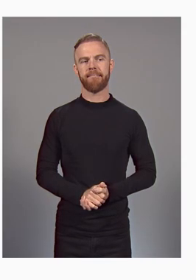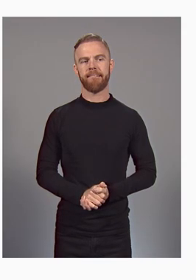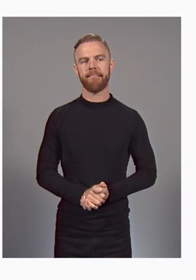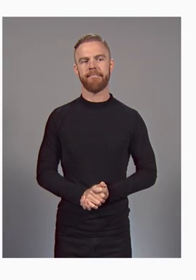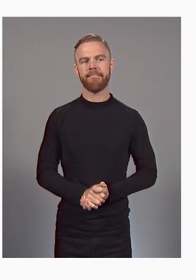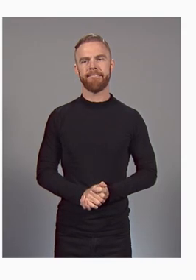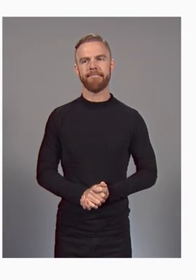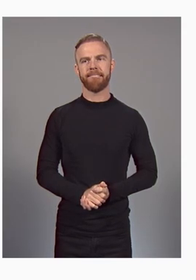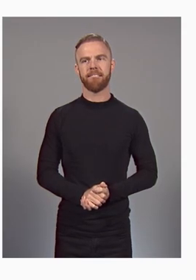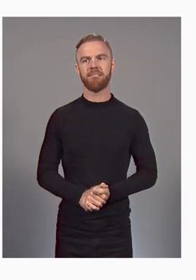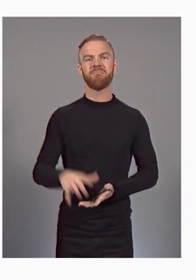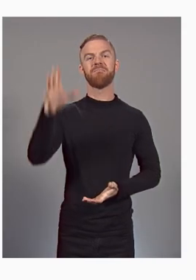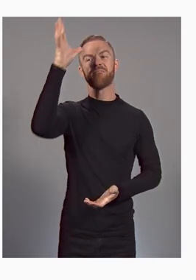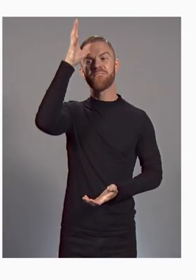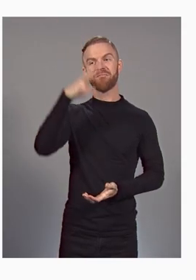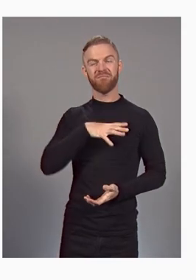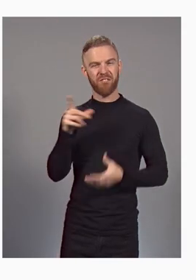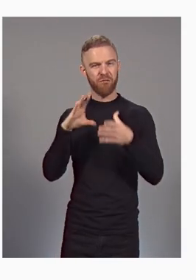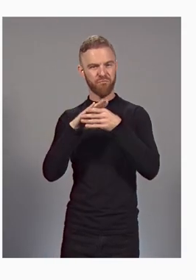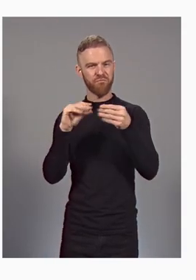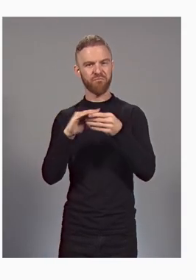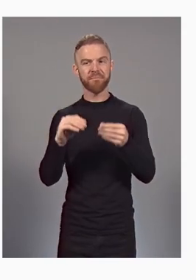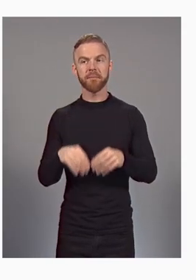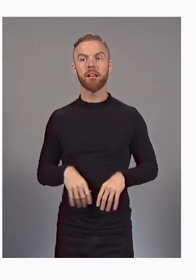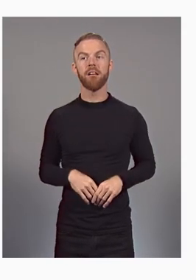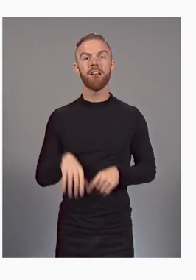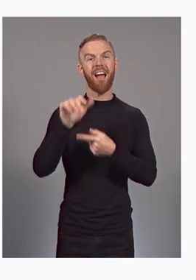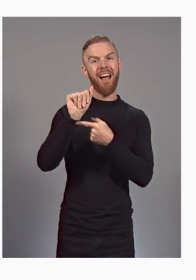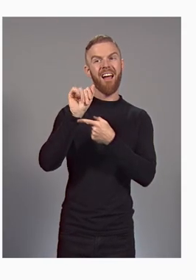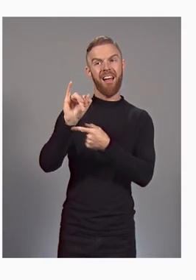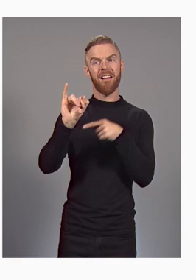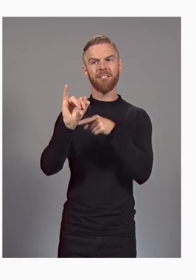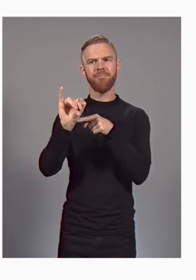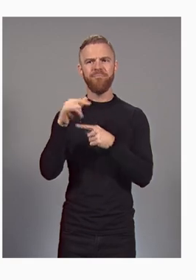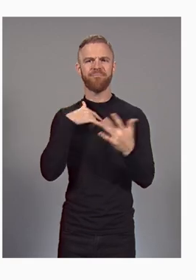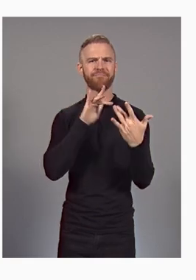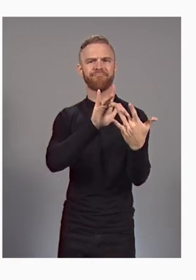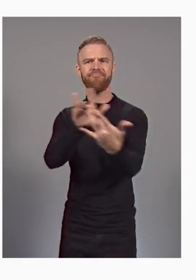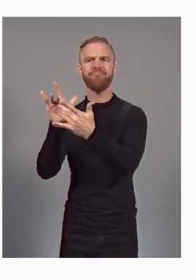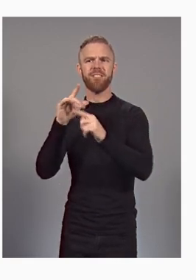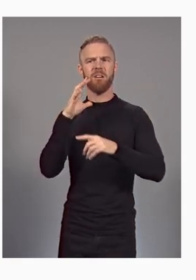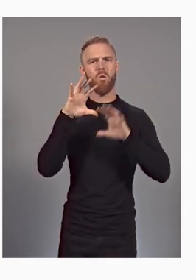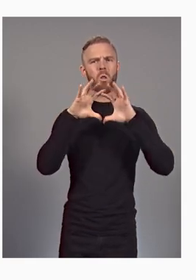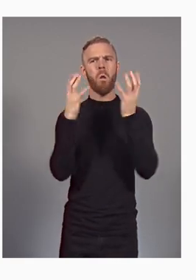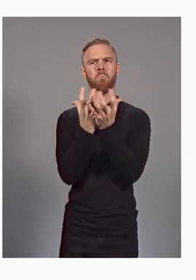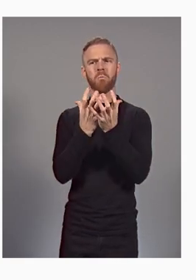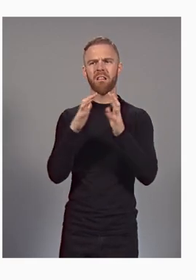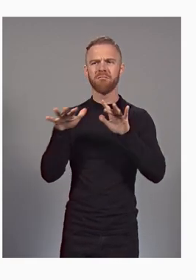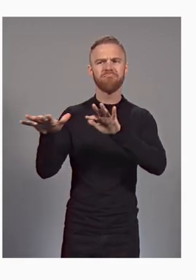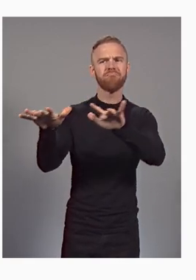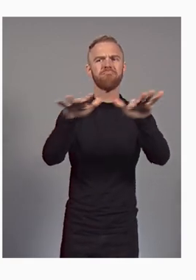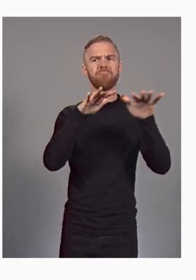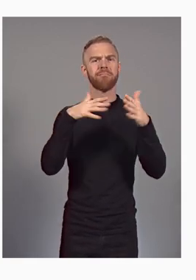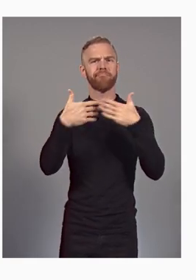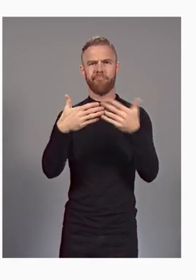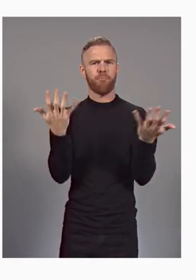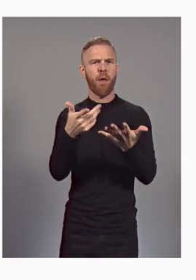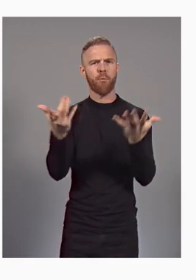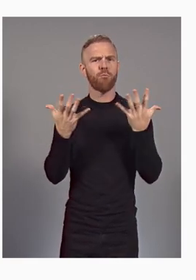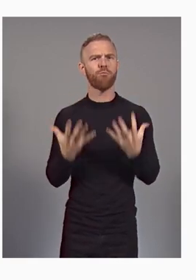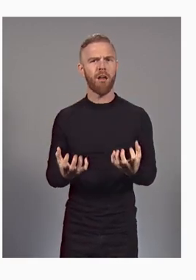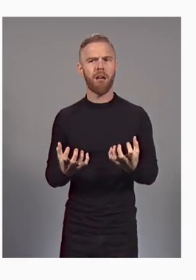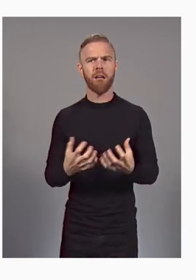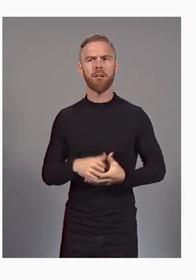Through AI, we can reach more people globally when and where they want it. It's the power of representation. It's giving